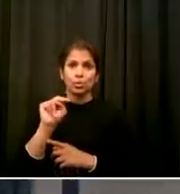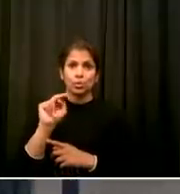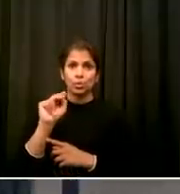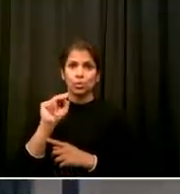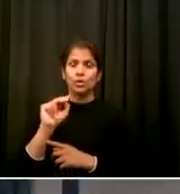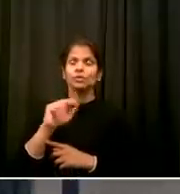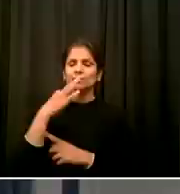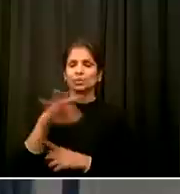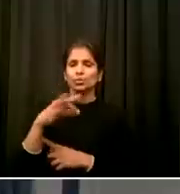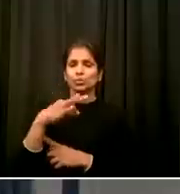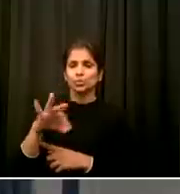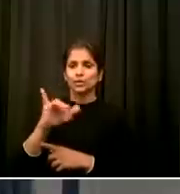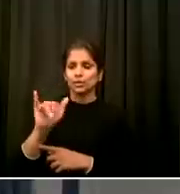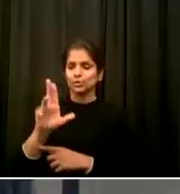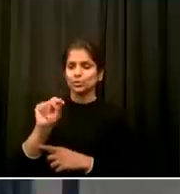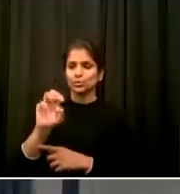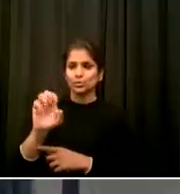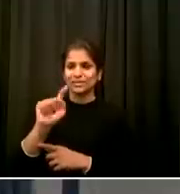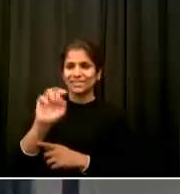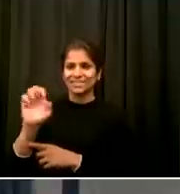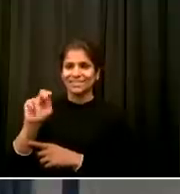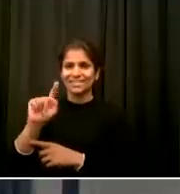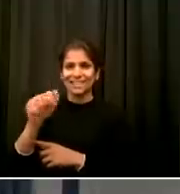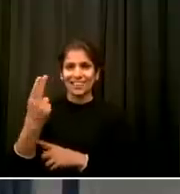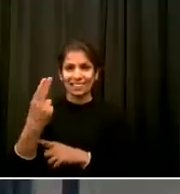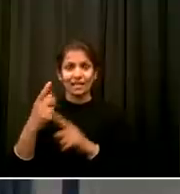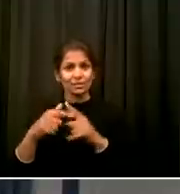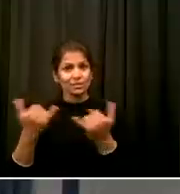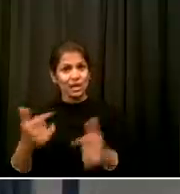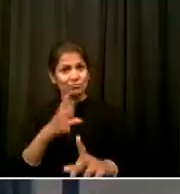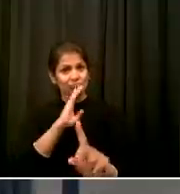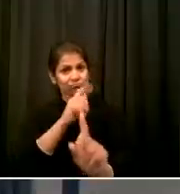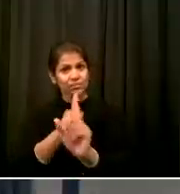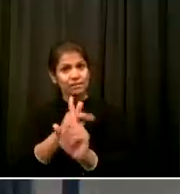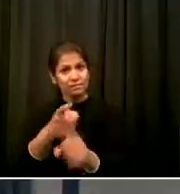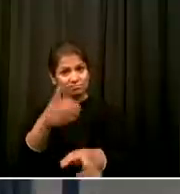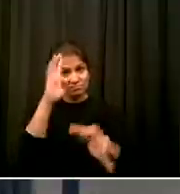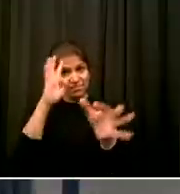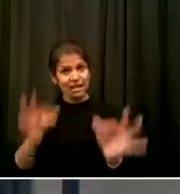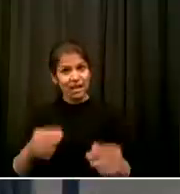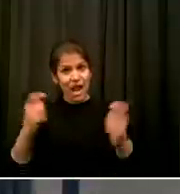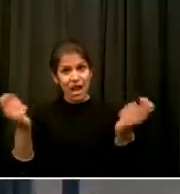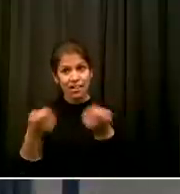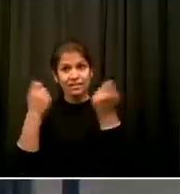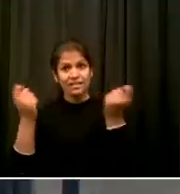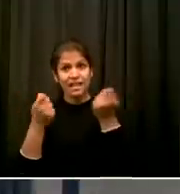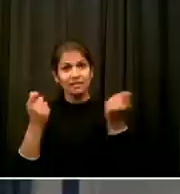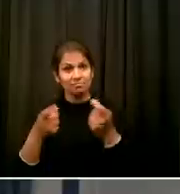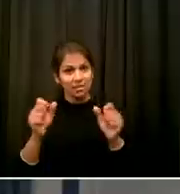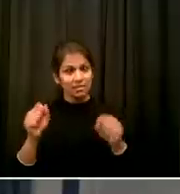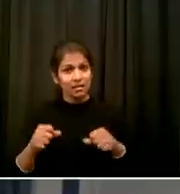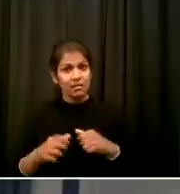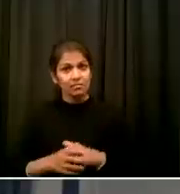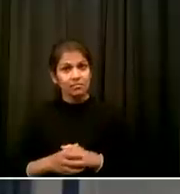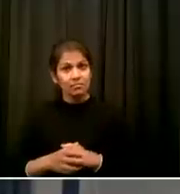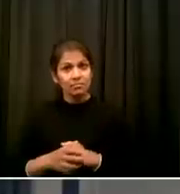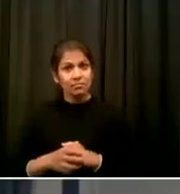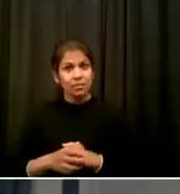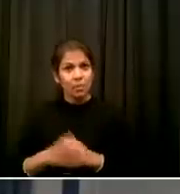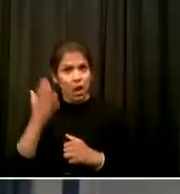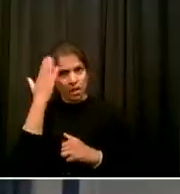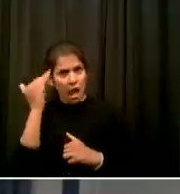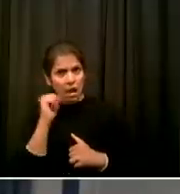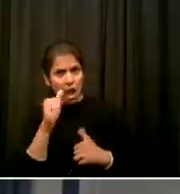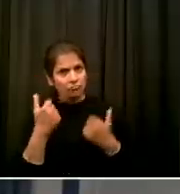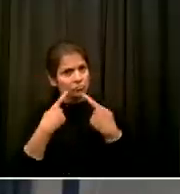an executive order? And if so, why not, you know, instate it this week to mark, you know, what you said